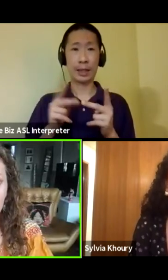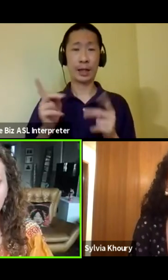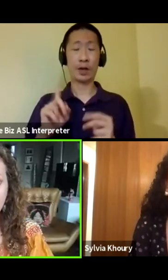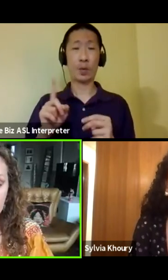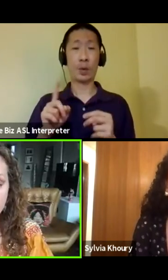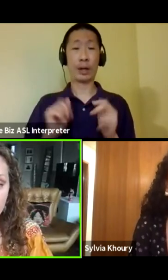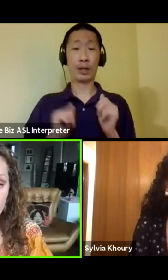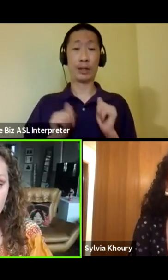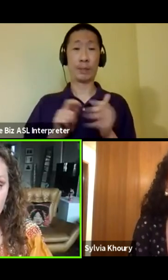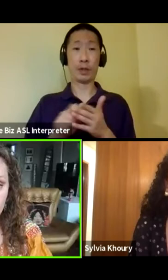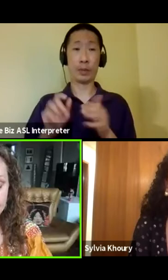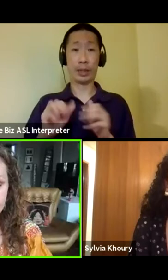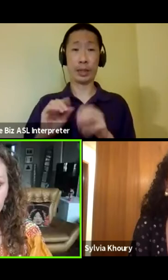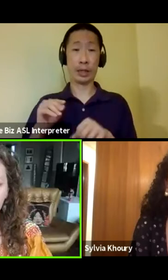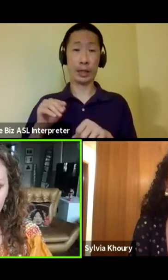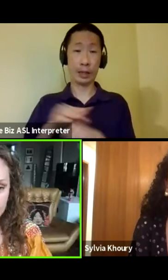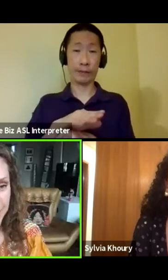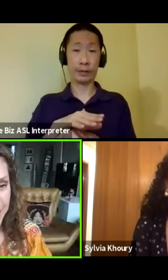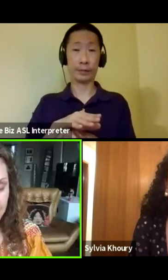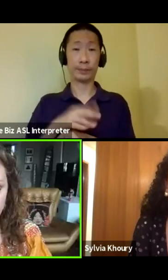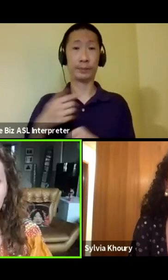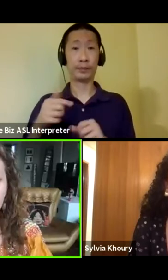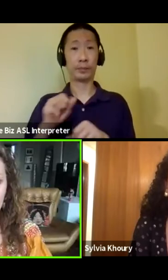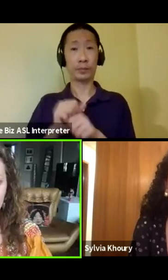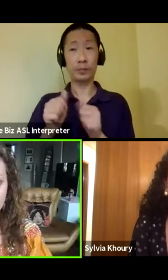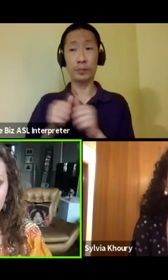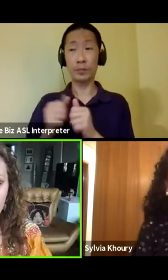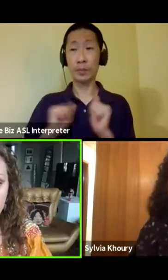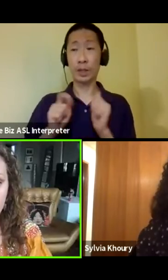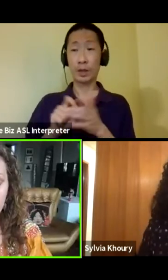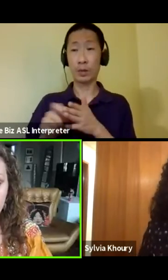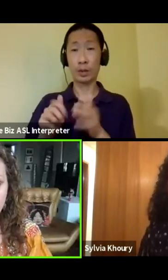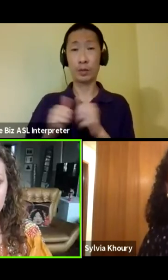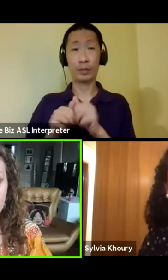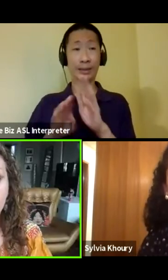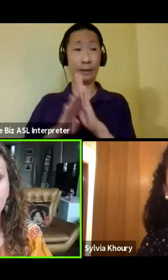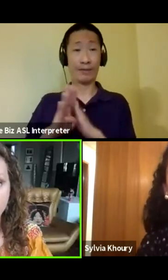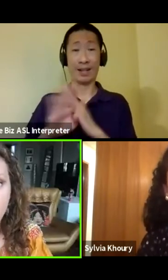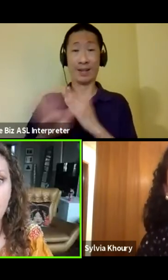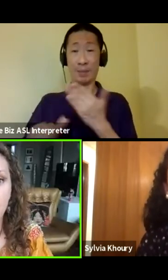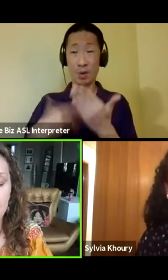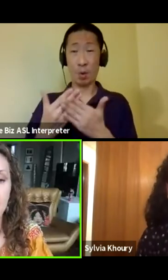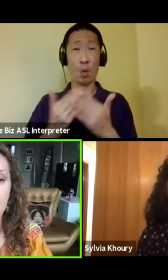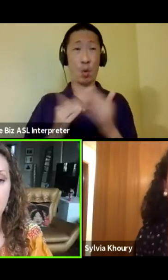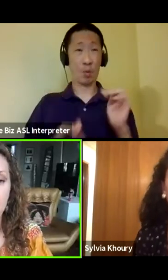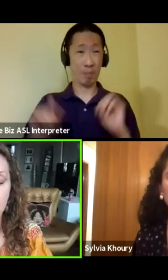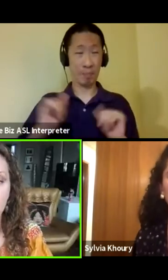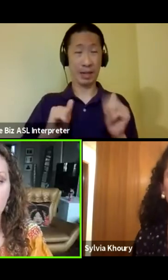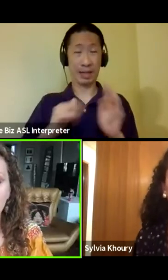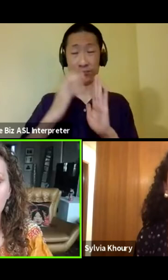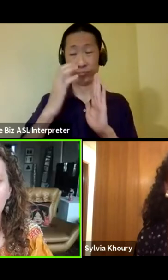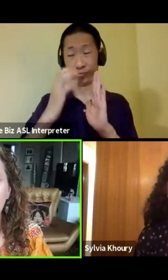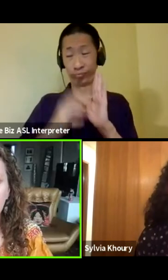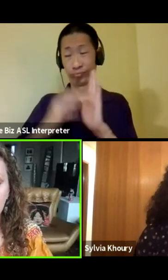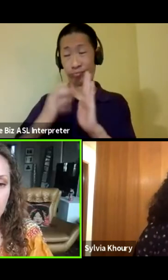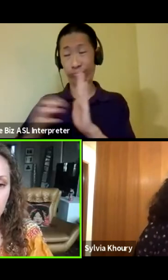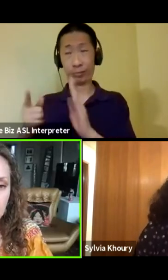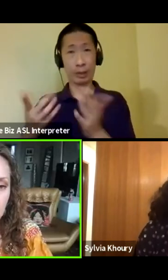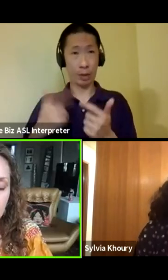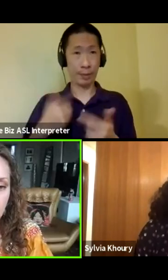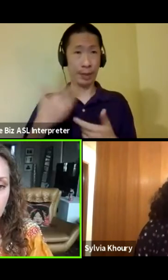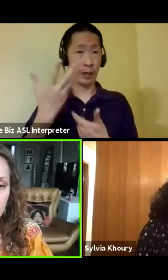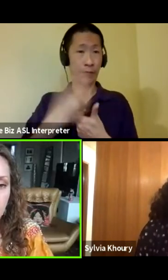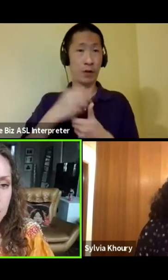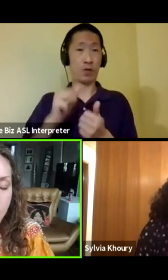influence. I mean, I've worked with playwrights and developing a whole play and they wanted me to be part of the production. And then the